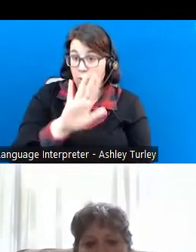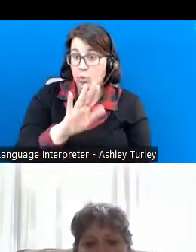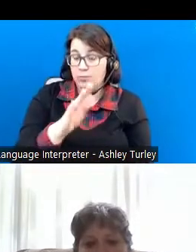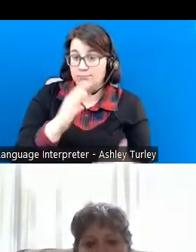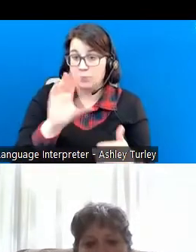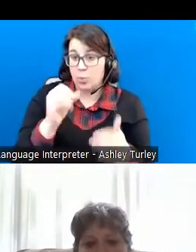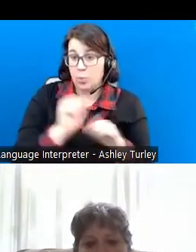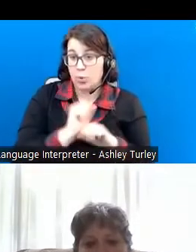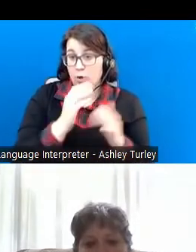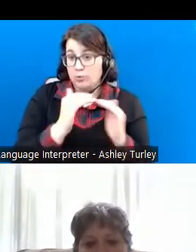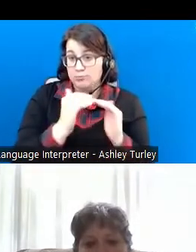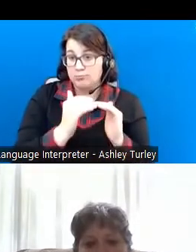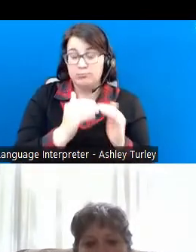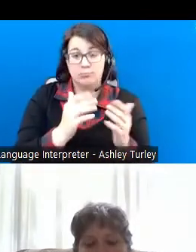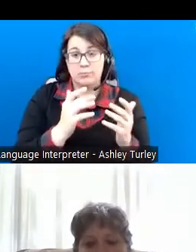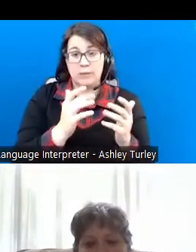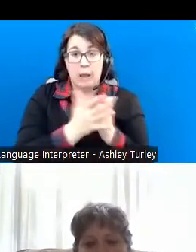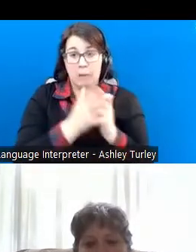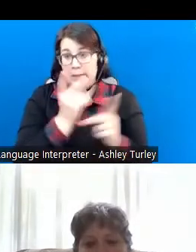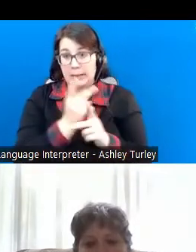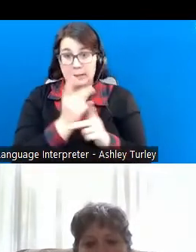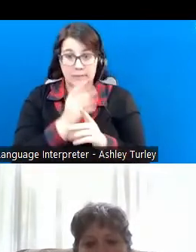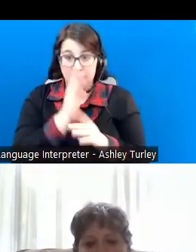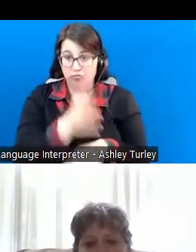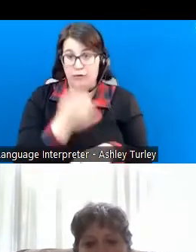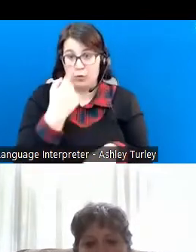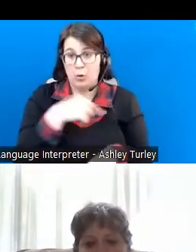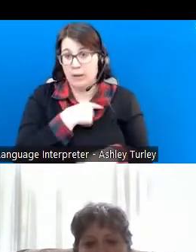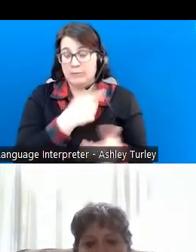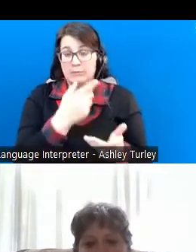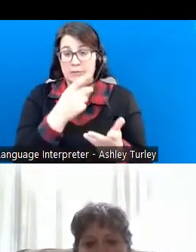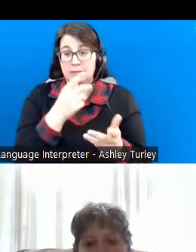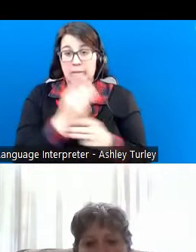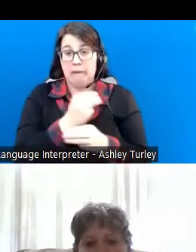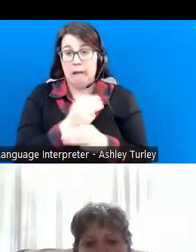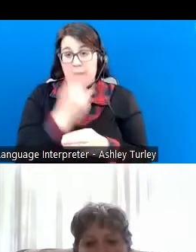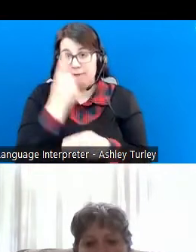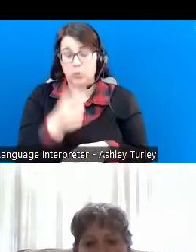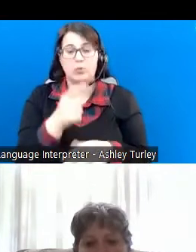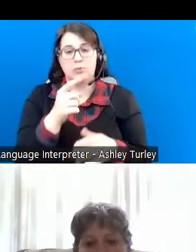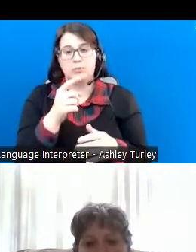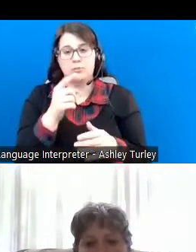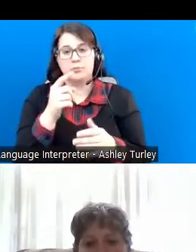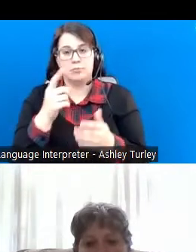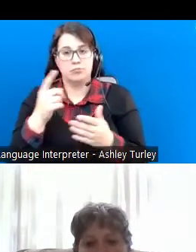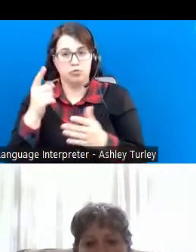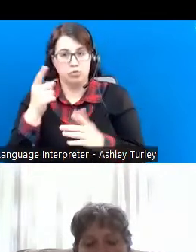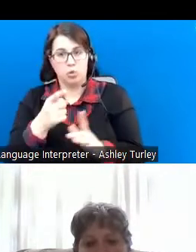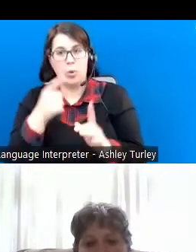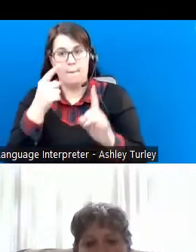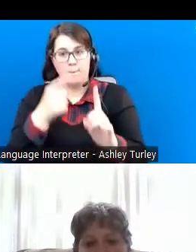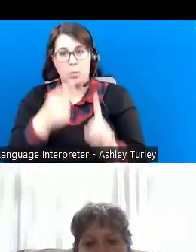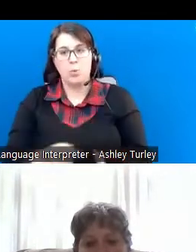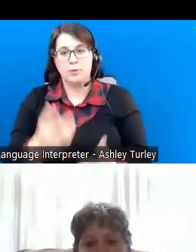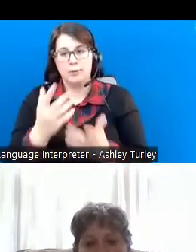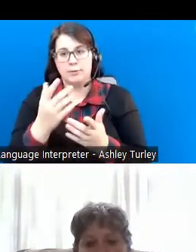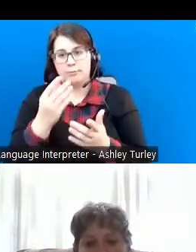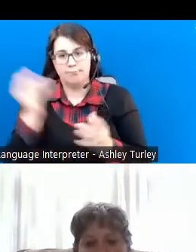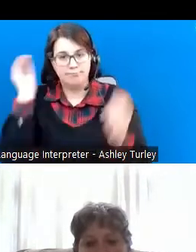help keep all of this straight for us and do the math. And your takeaways are incredibly important to make sure that folks are actually